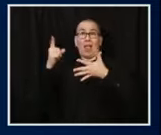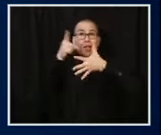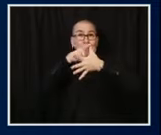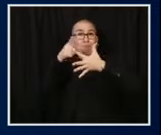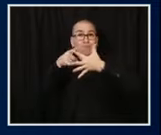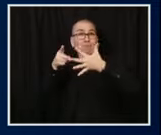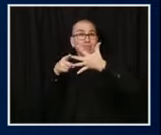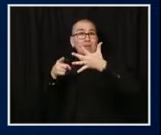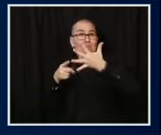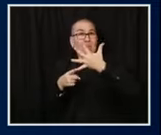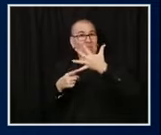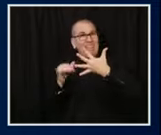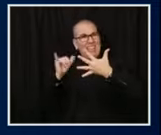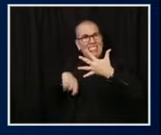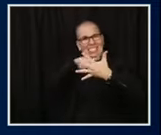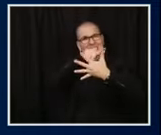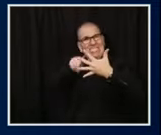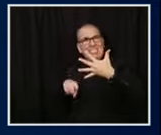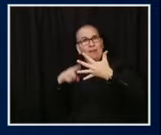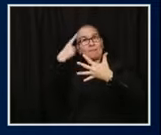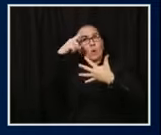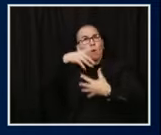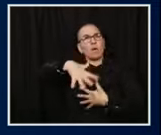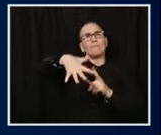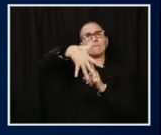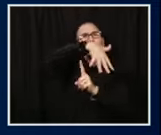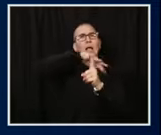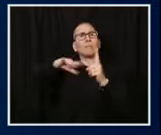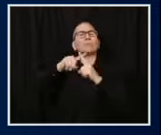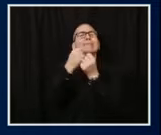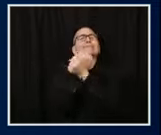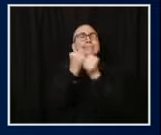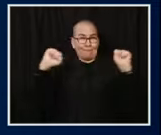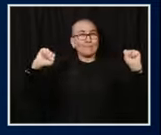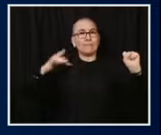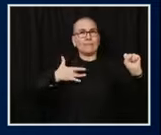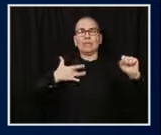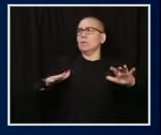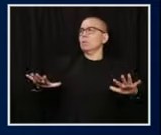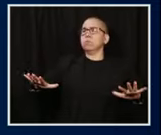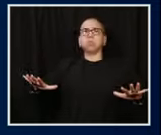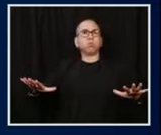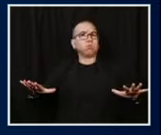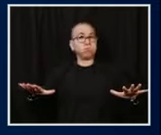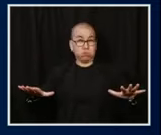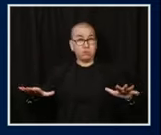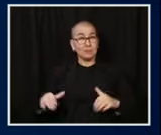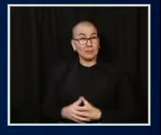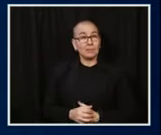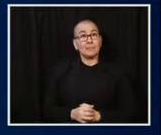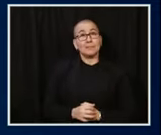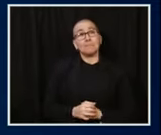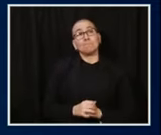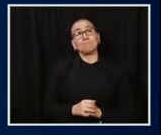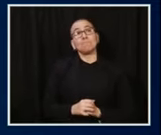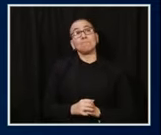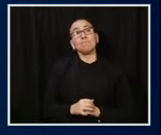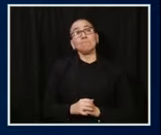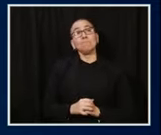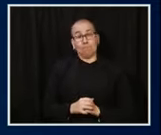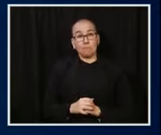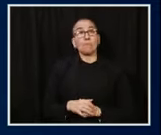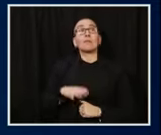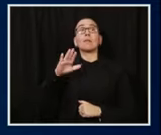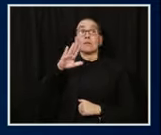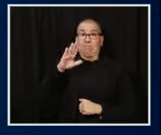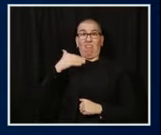has helped to reduce the number of COVID-19 outbreaks in these facilities. We have quite a full update on our health